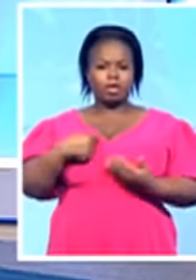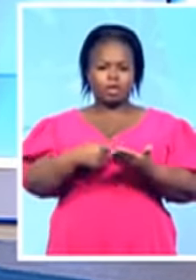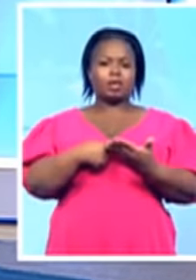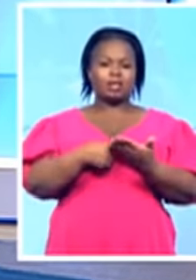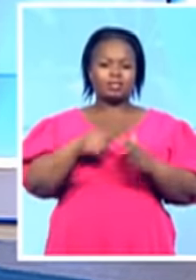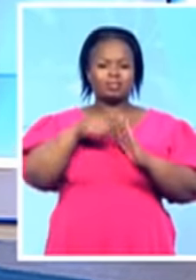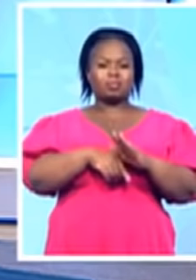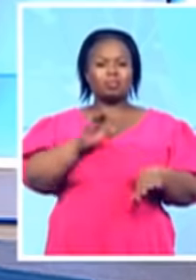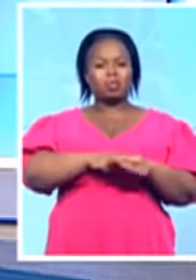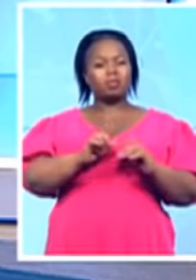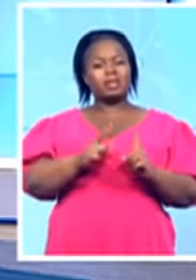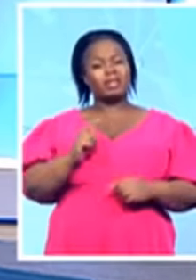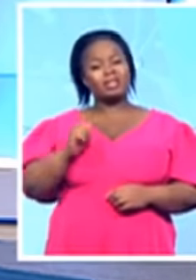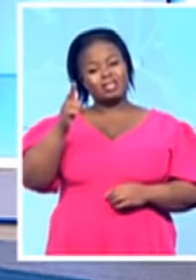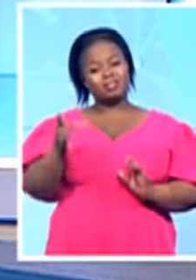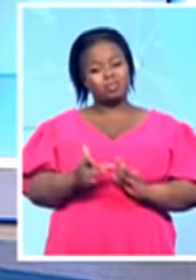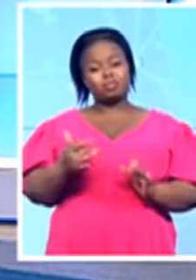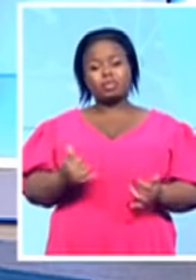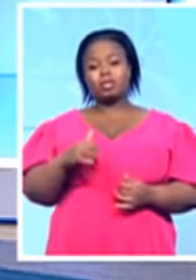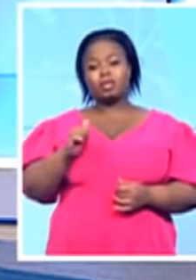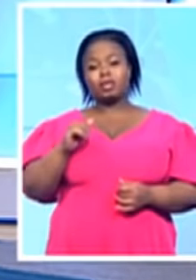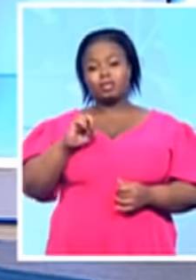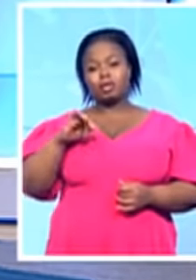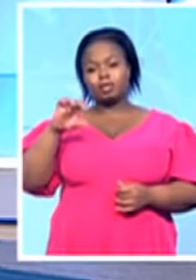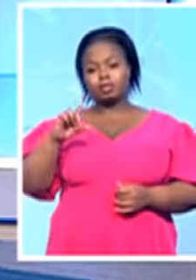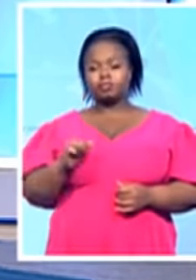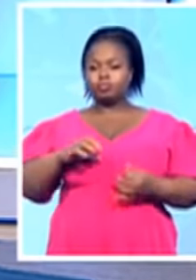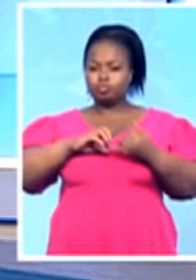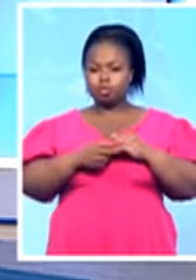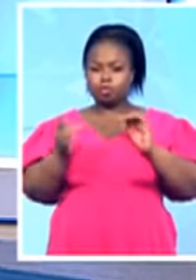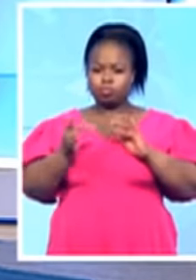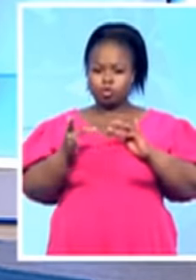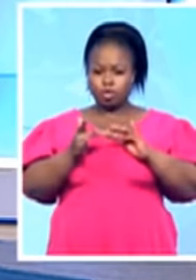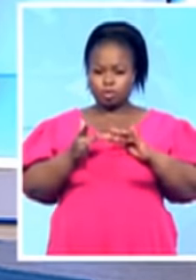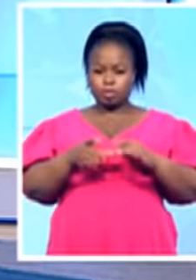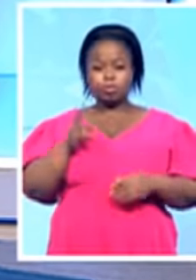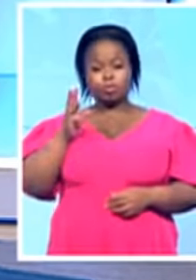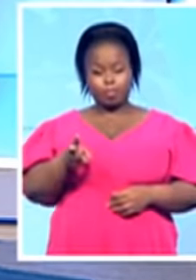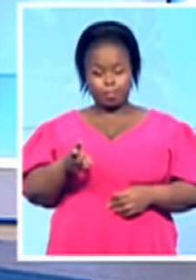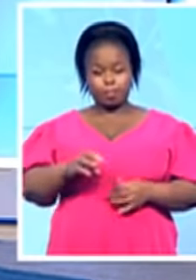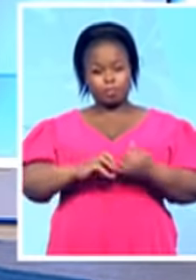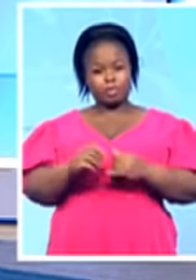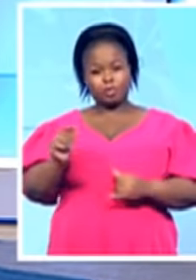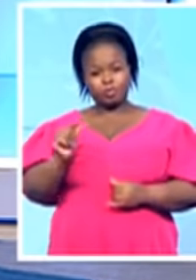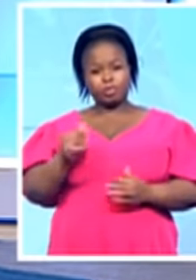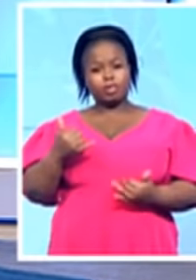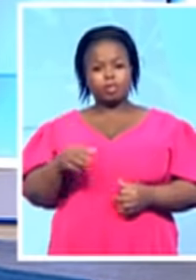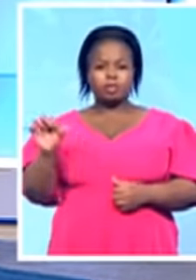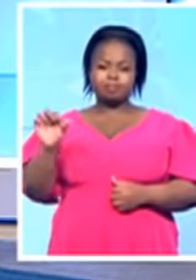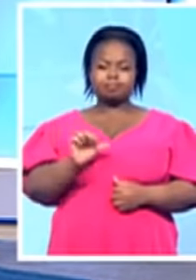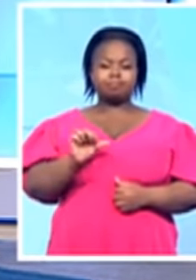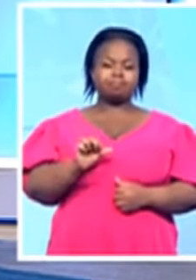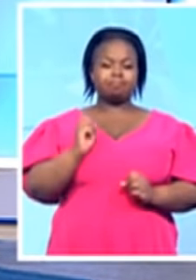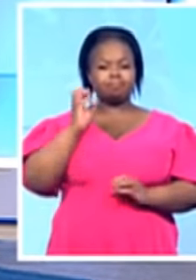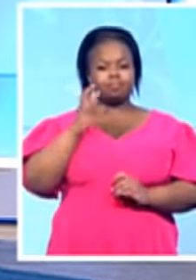Ayanda Mithlonga, we will try and connect her as soon as we can. We will bring her into the conversation. Look,